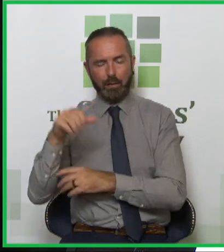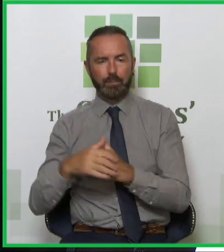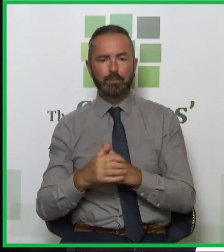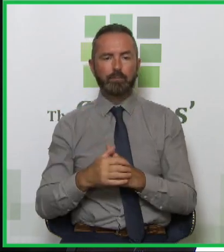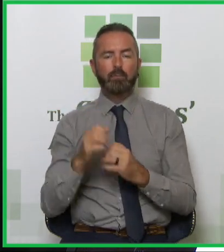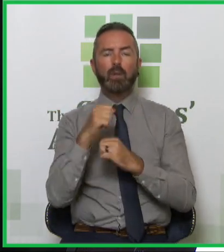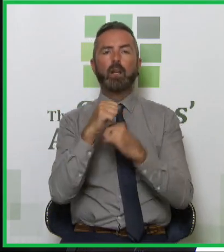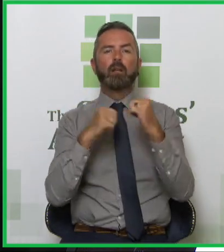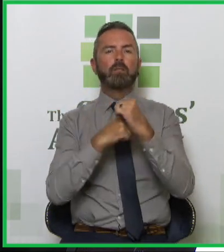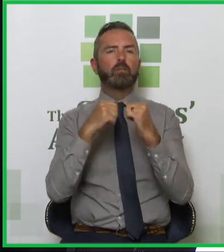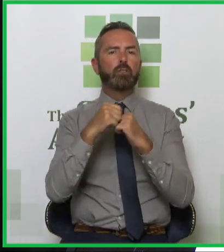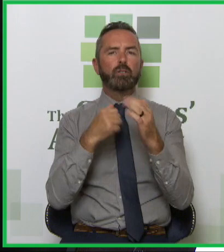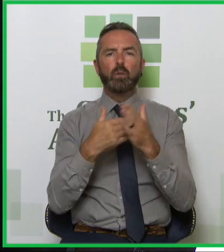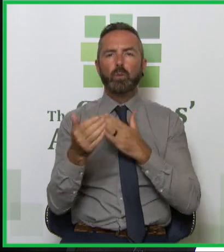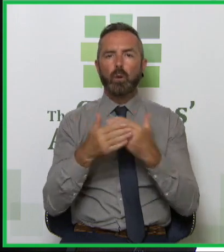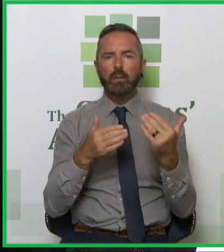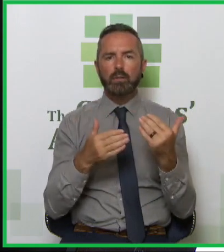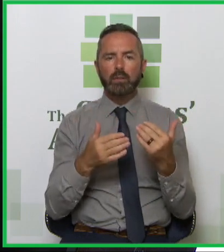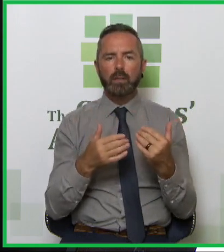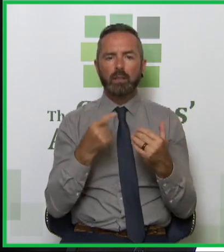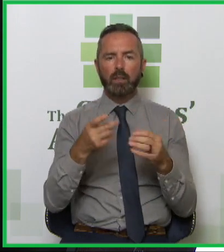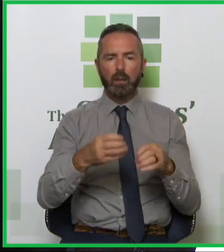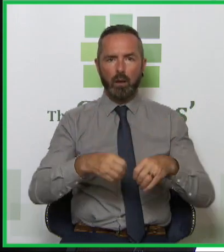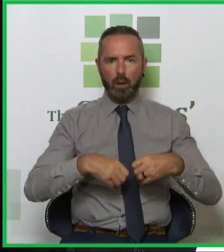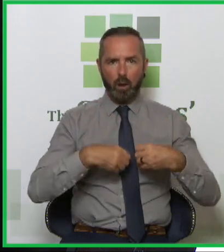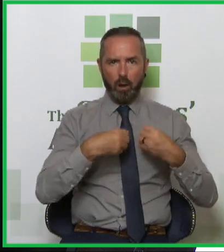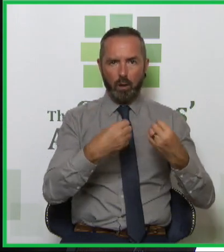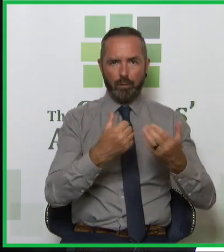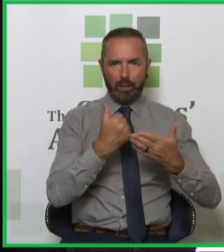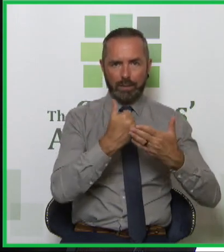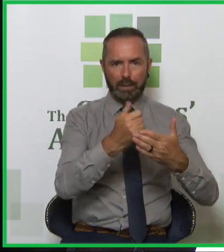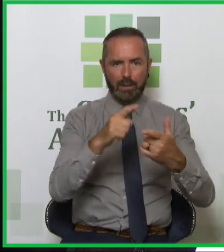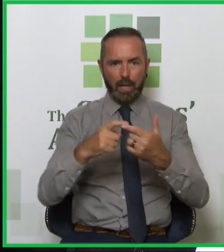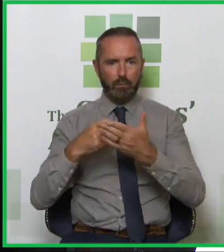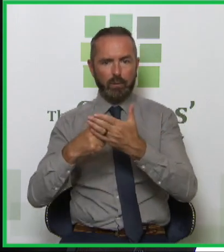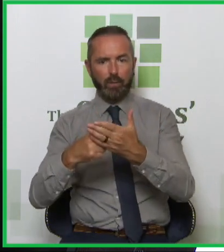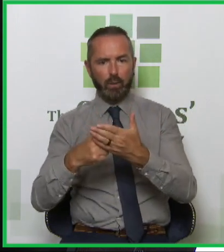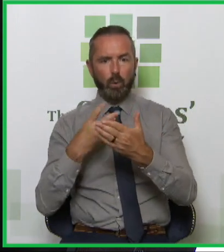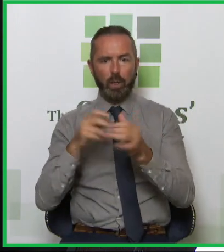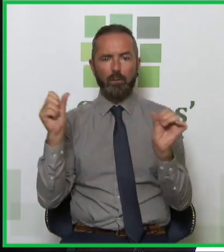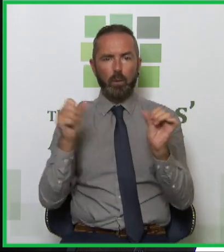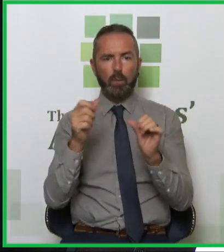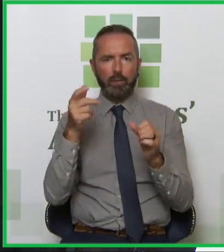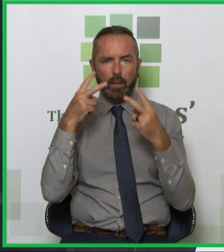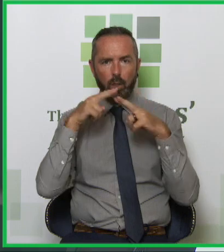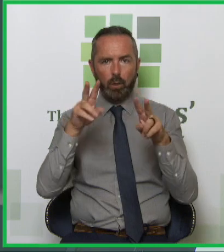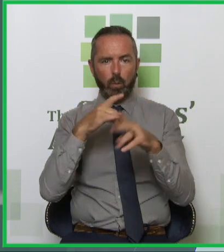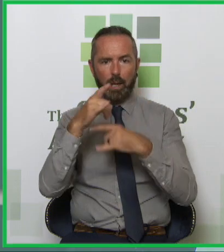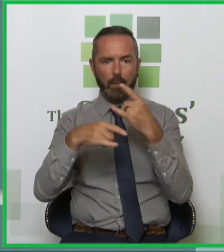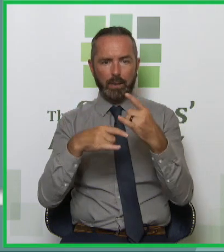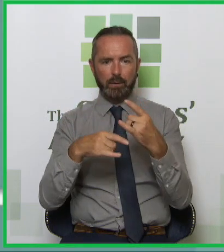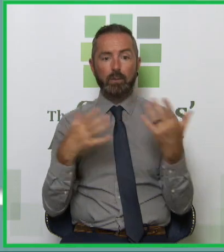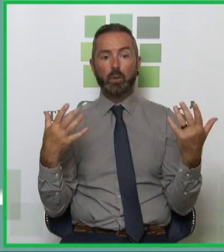is support, ask and assess, offer assistance and refer. And we're going to take just a brief look at what happens there. So when someone comes in